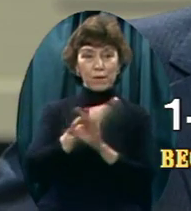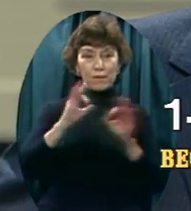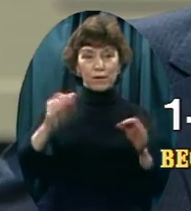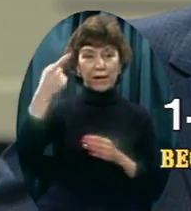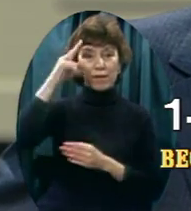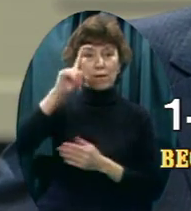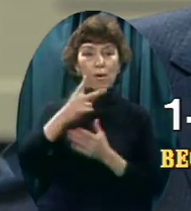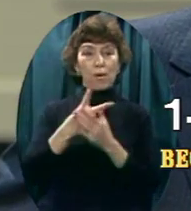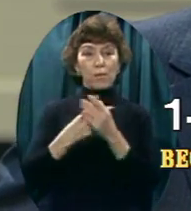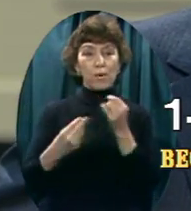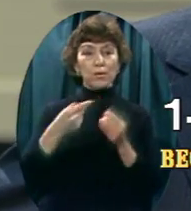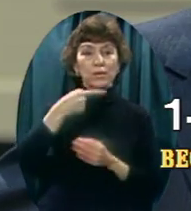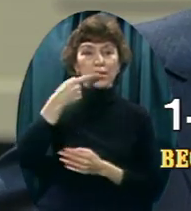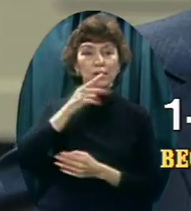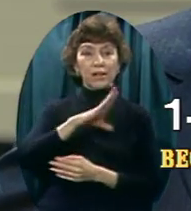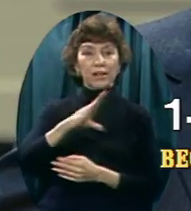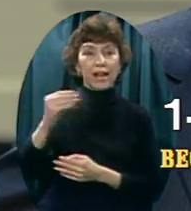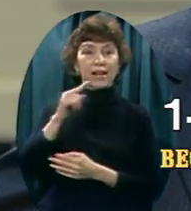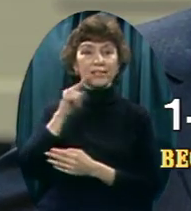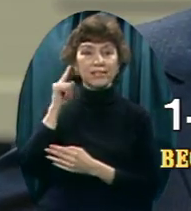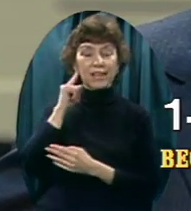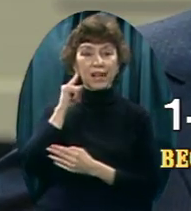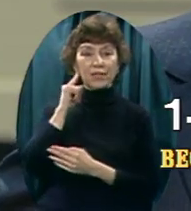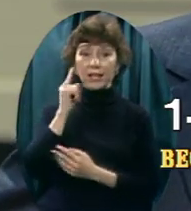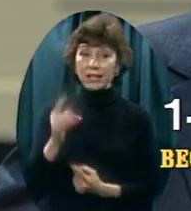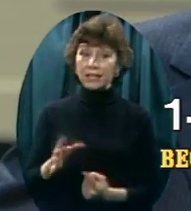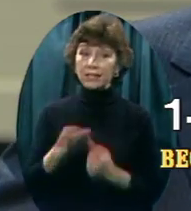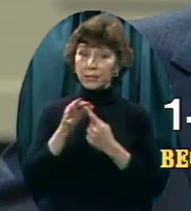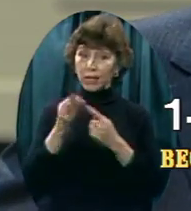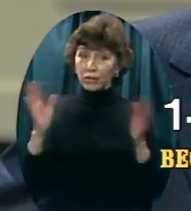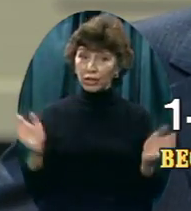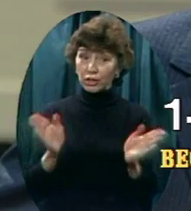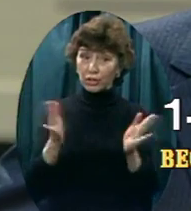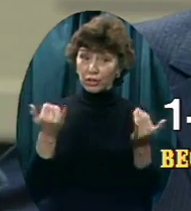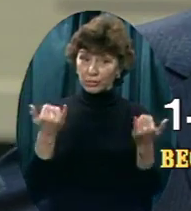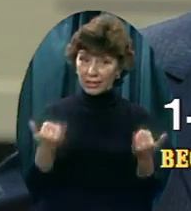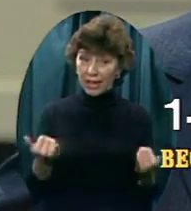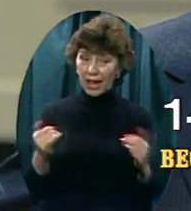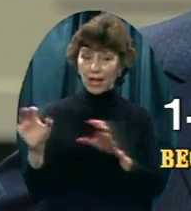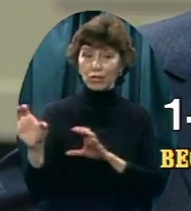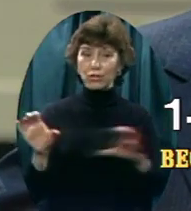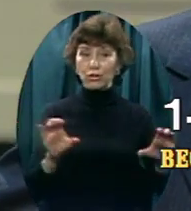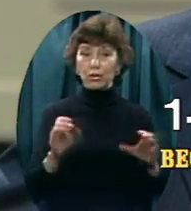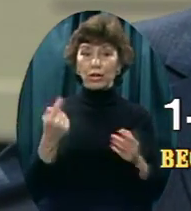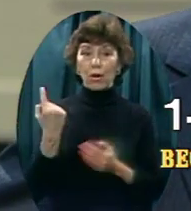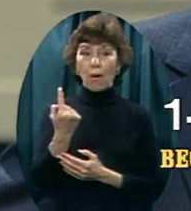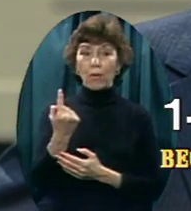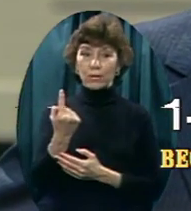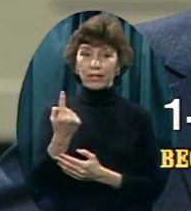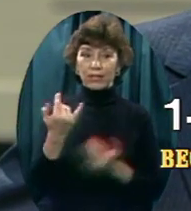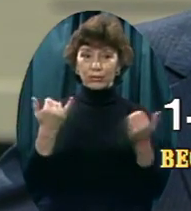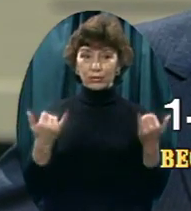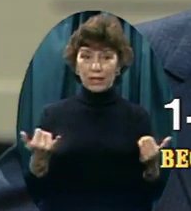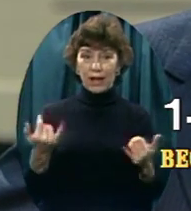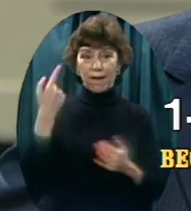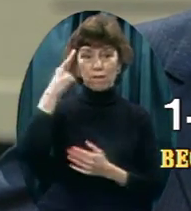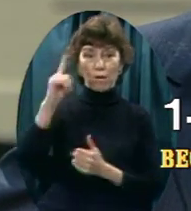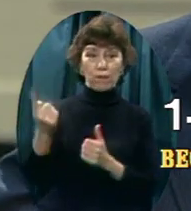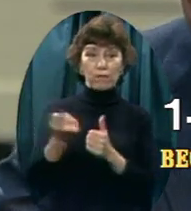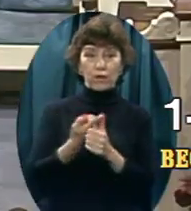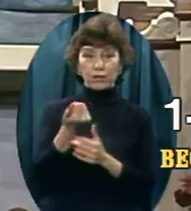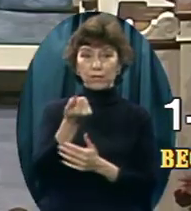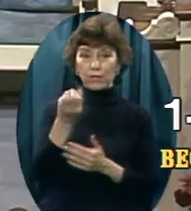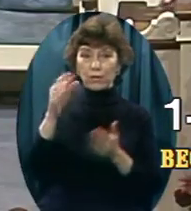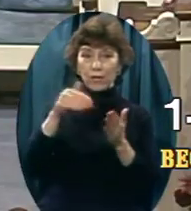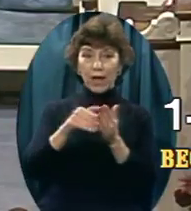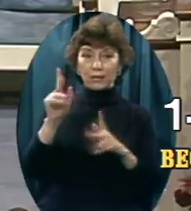incentive, we're doing something today only and only for the first few thousand who make the toll-free call.